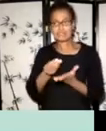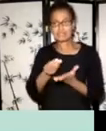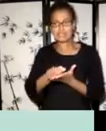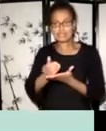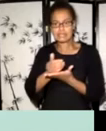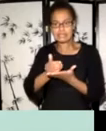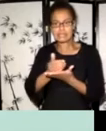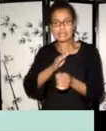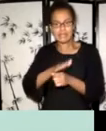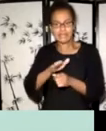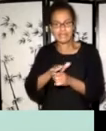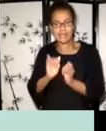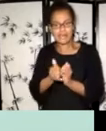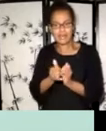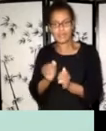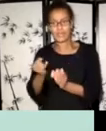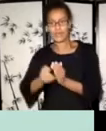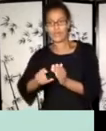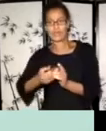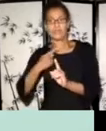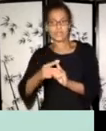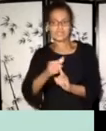So just to keep that in mind.